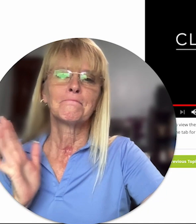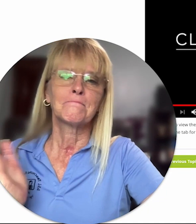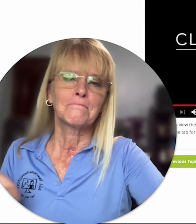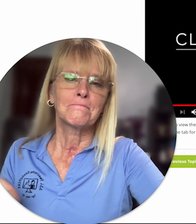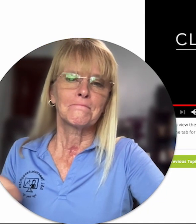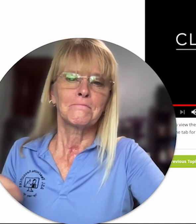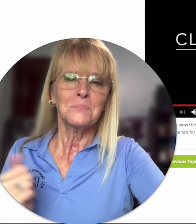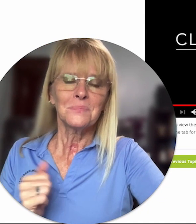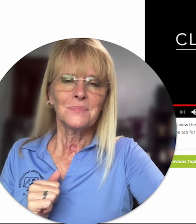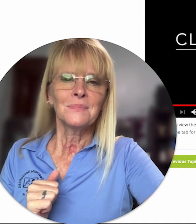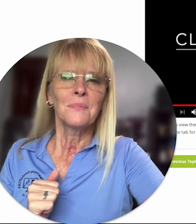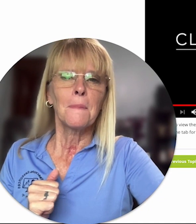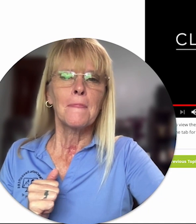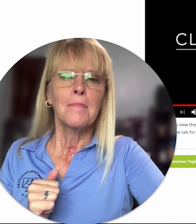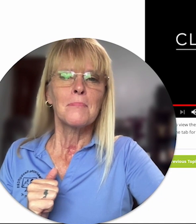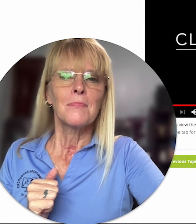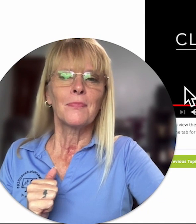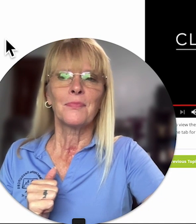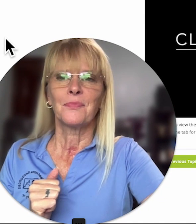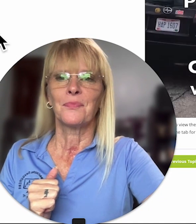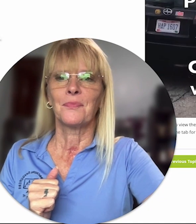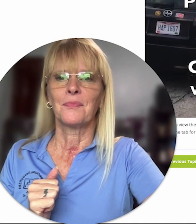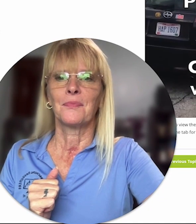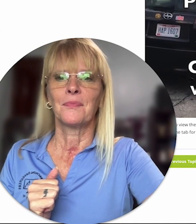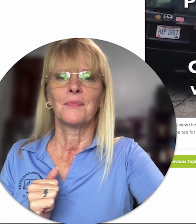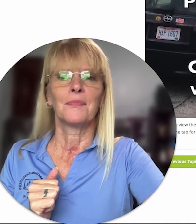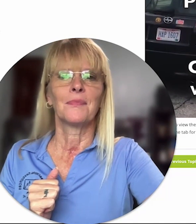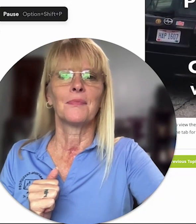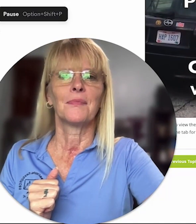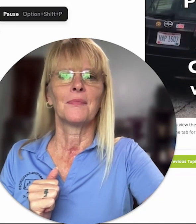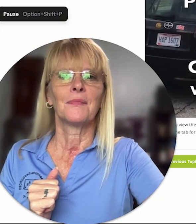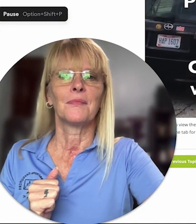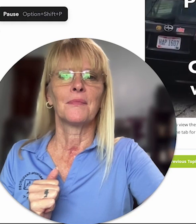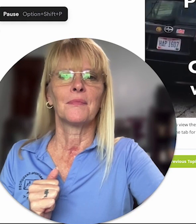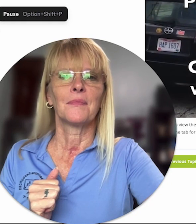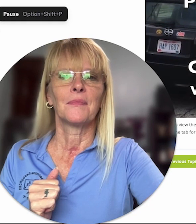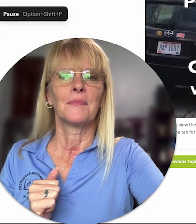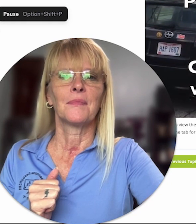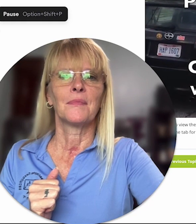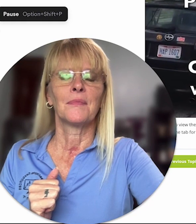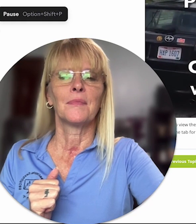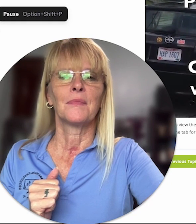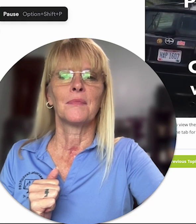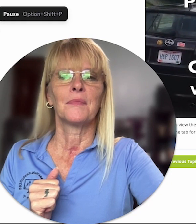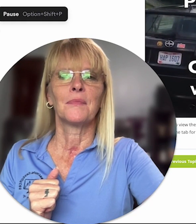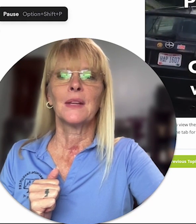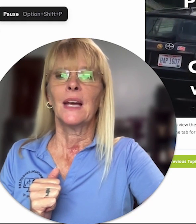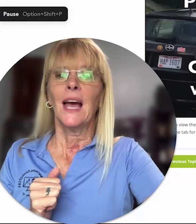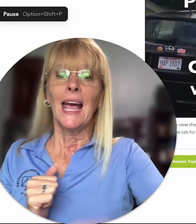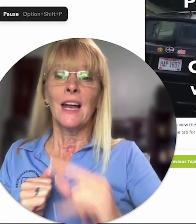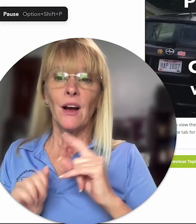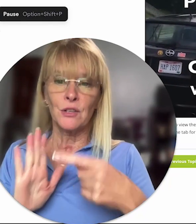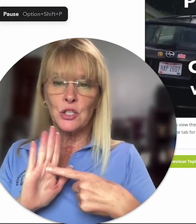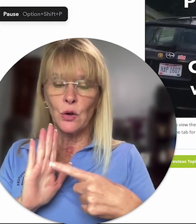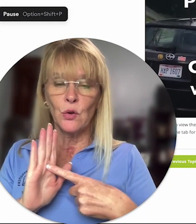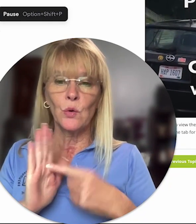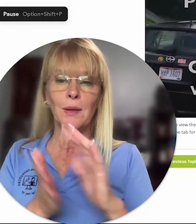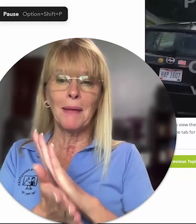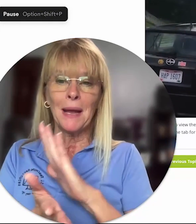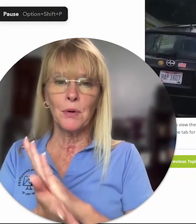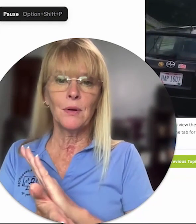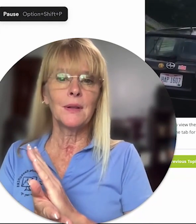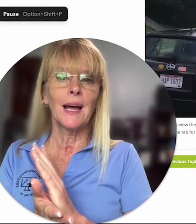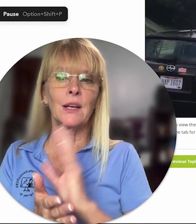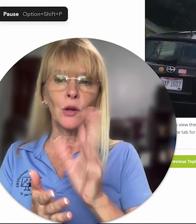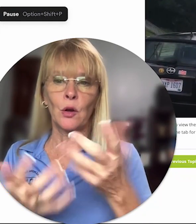and i'll show you